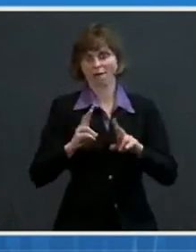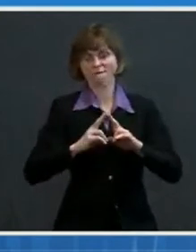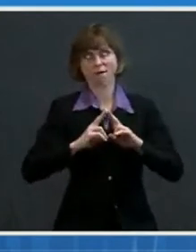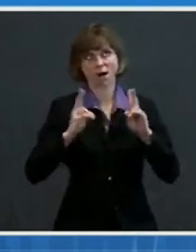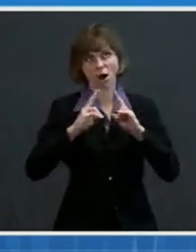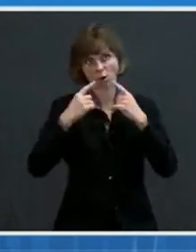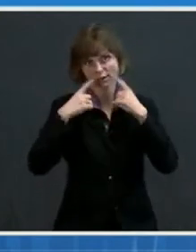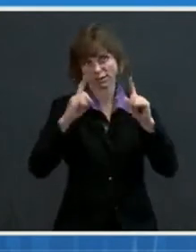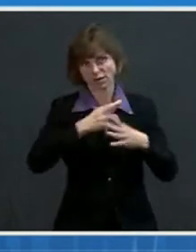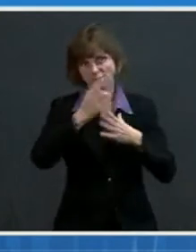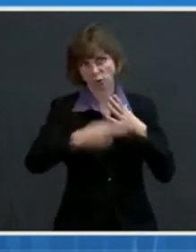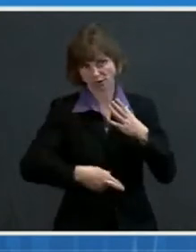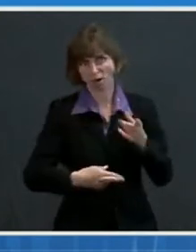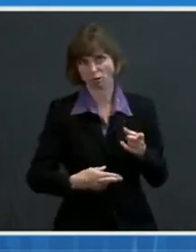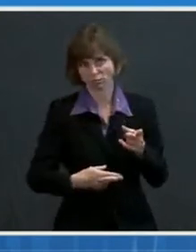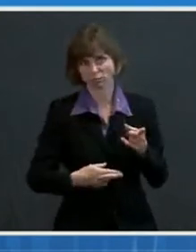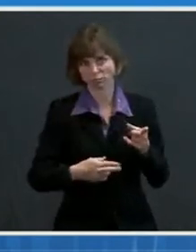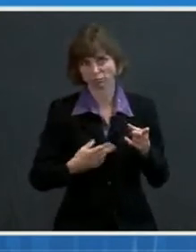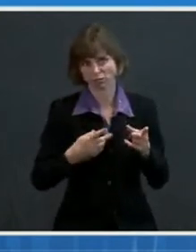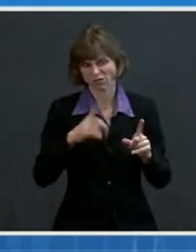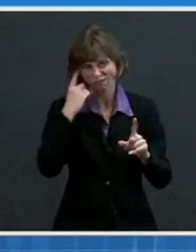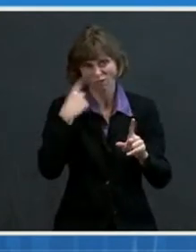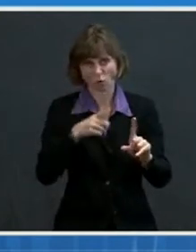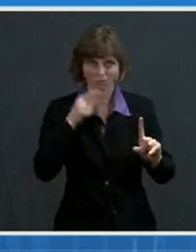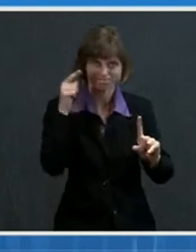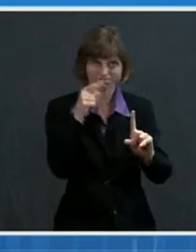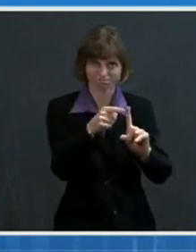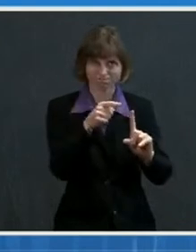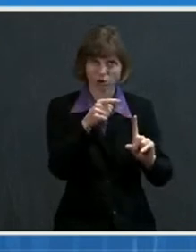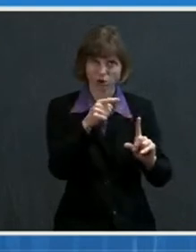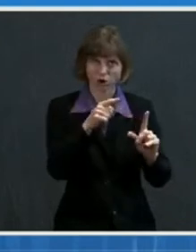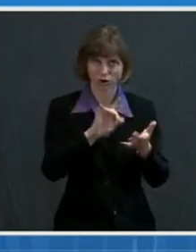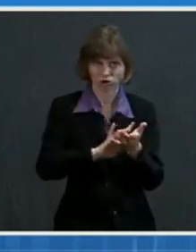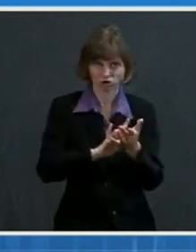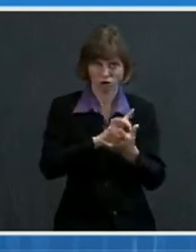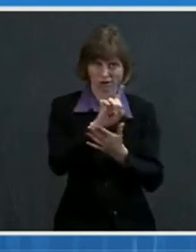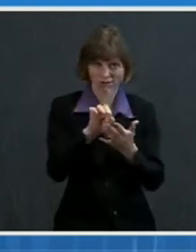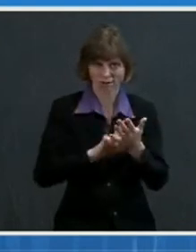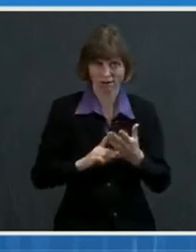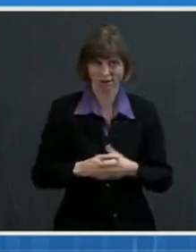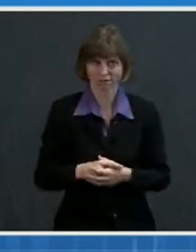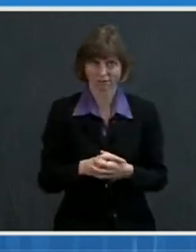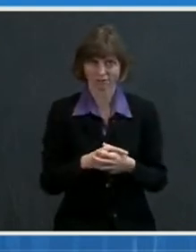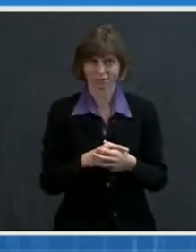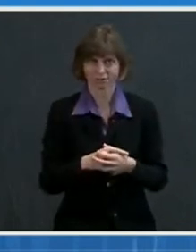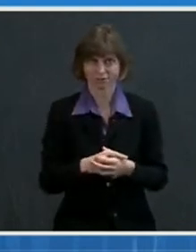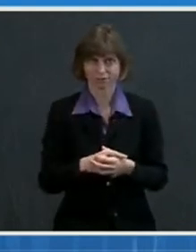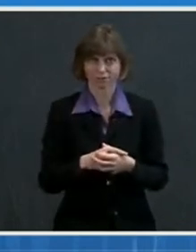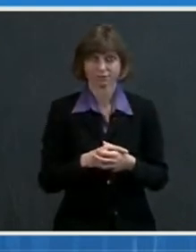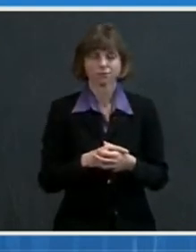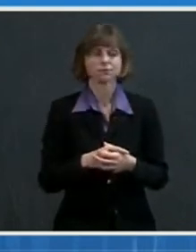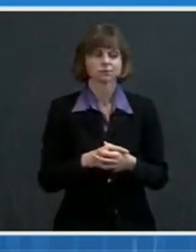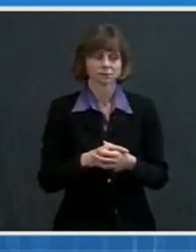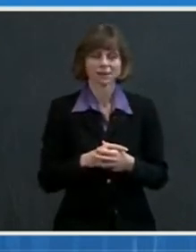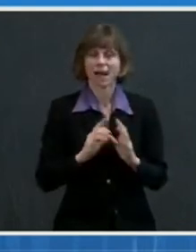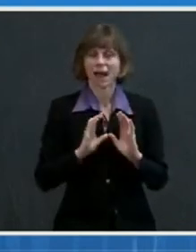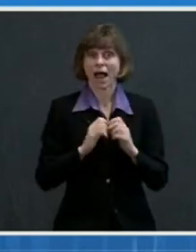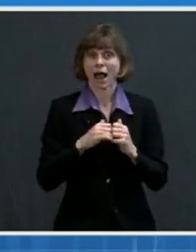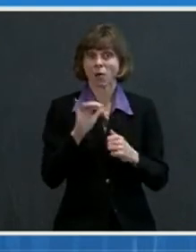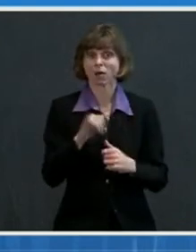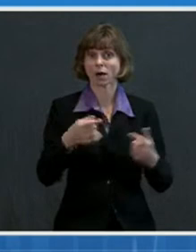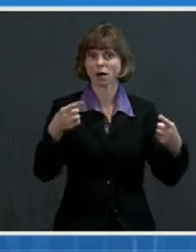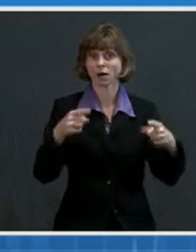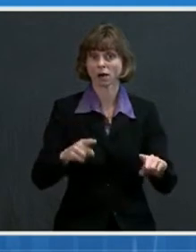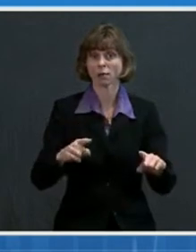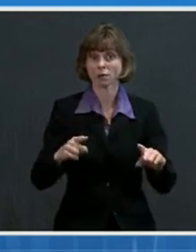results of targeted drug design. And the reason and the mechanism that we got there, the mechanism next slide,